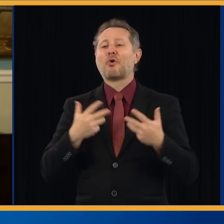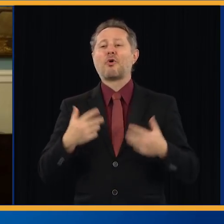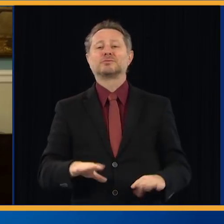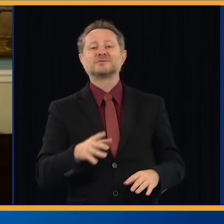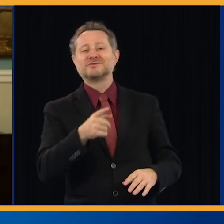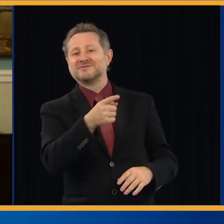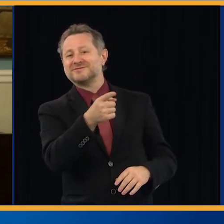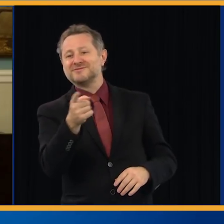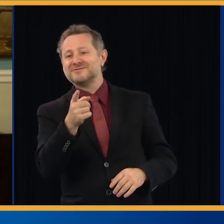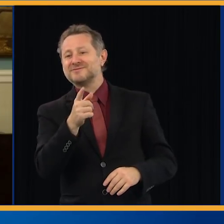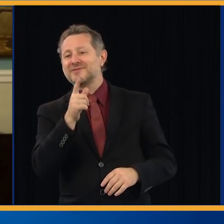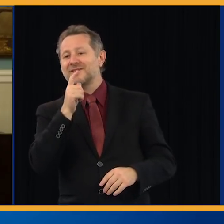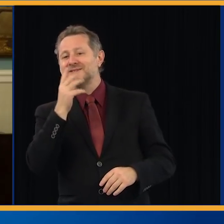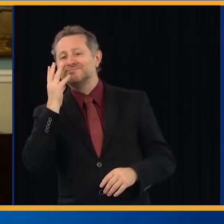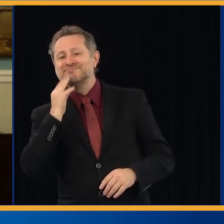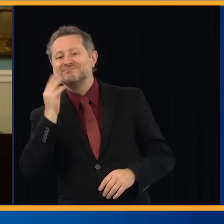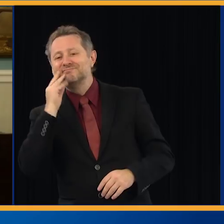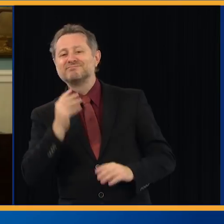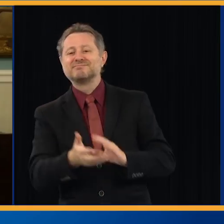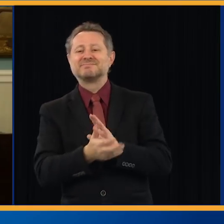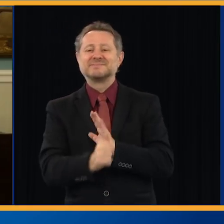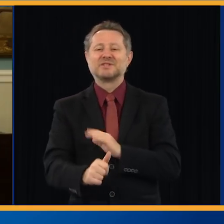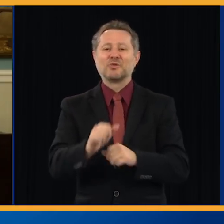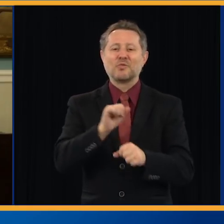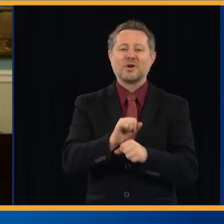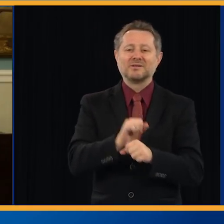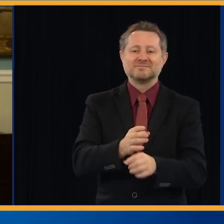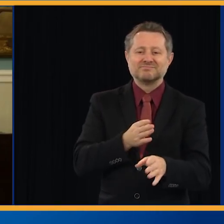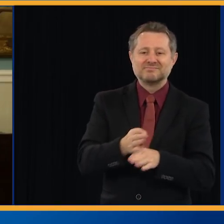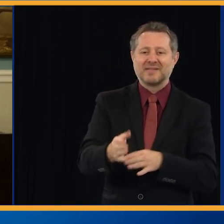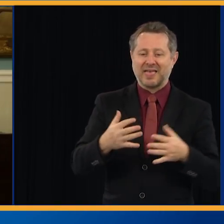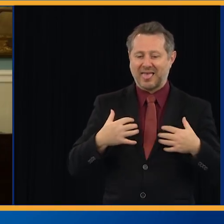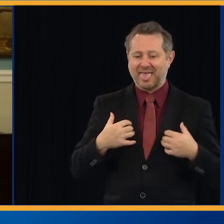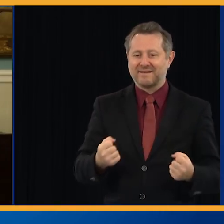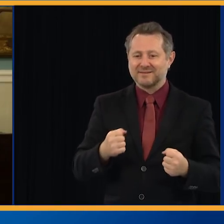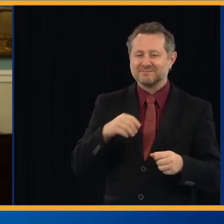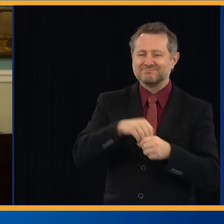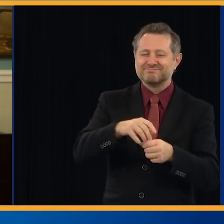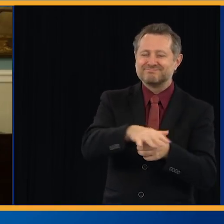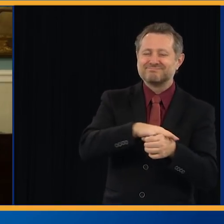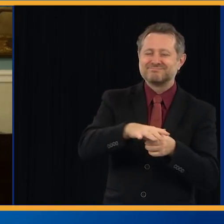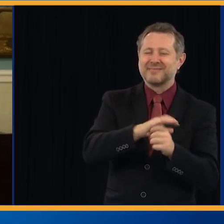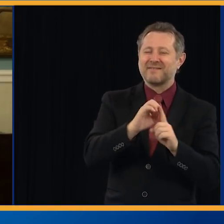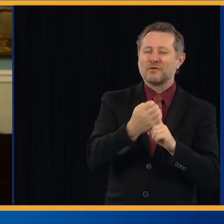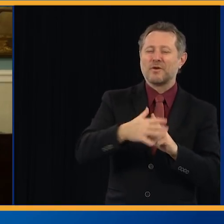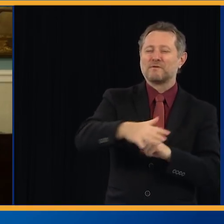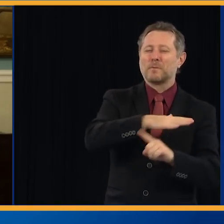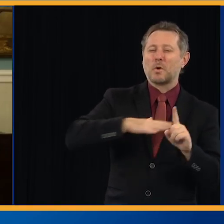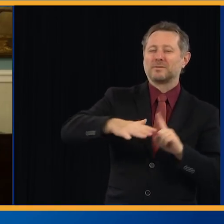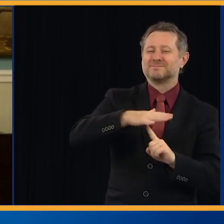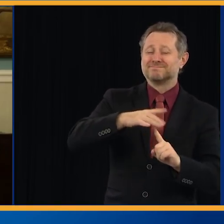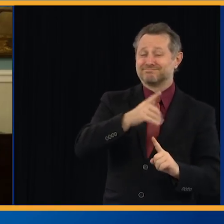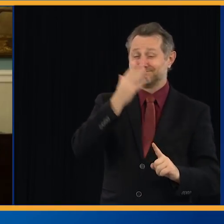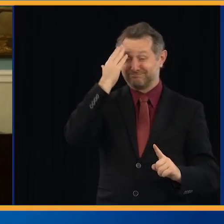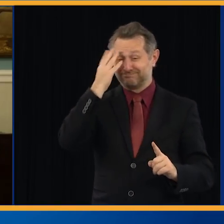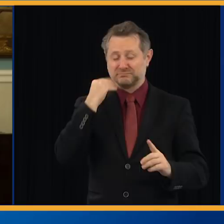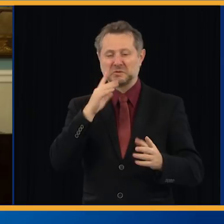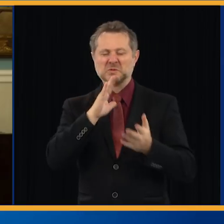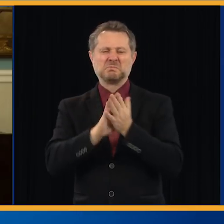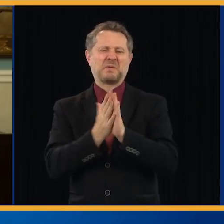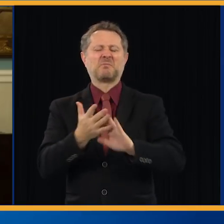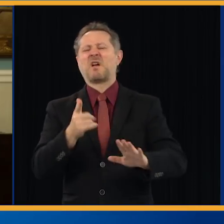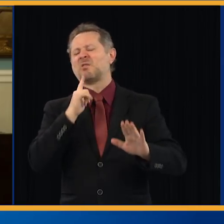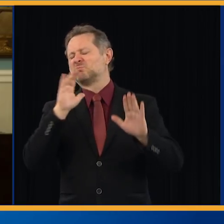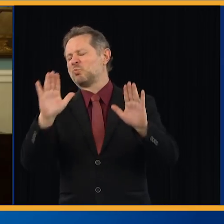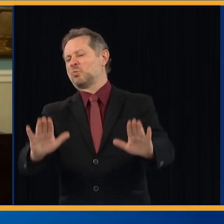effort. And I think we are going to be able to show this country a model that's going to be extraordinarily effective in beating back this disease. So I look forward to